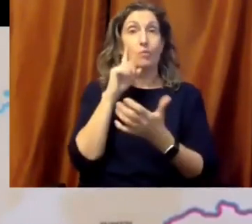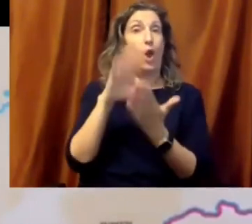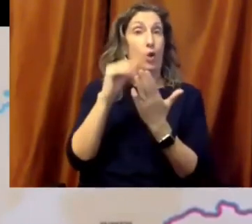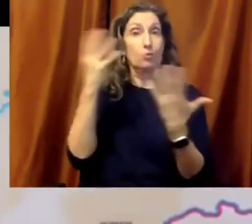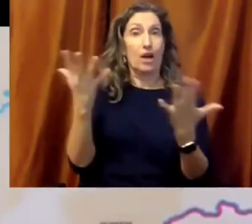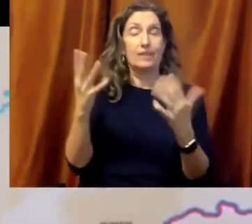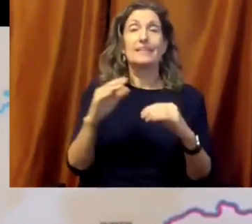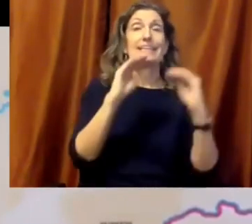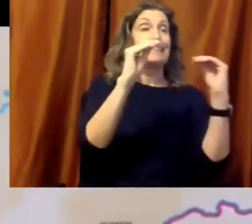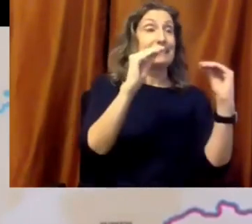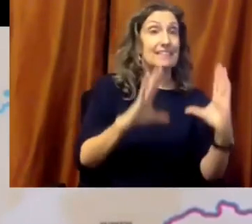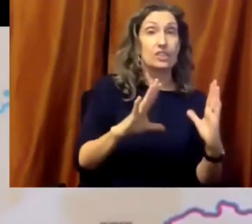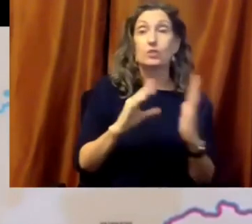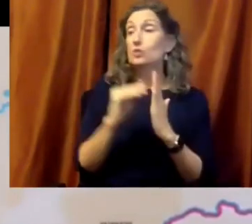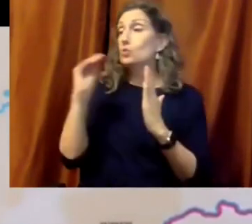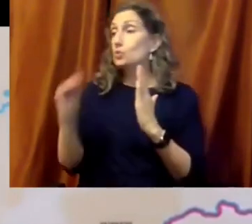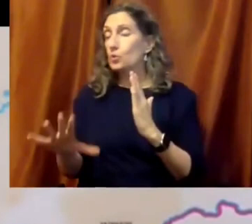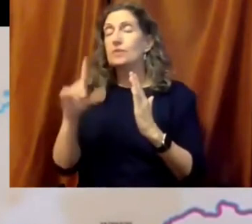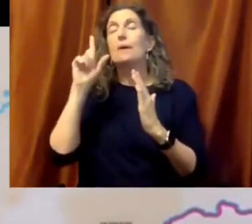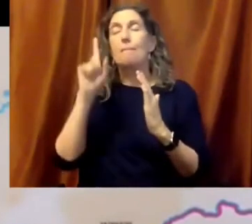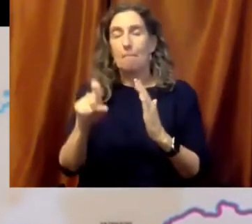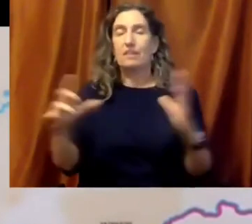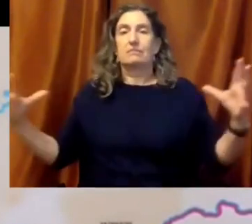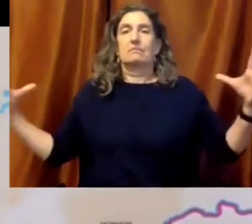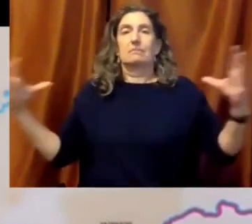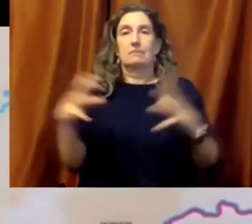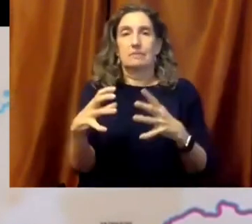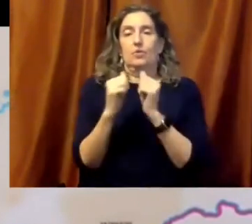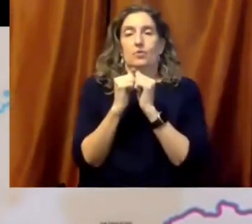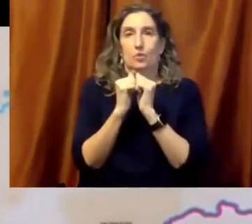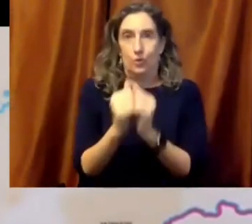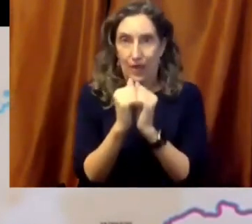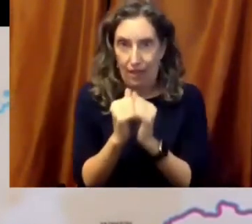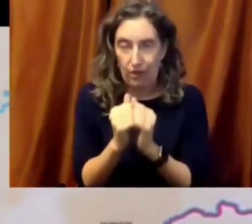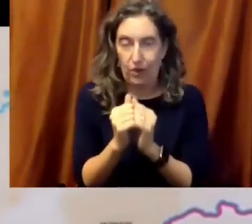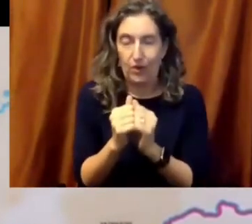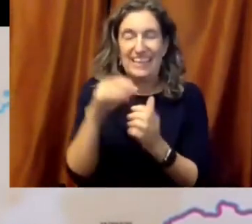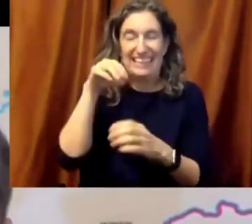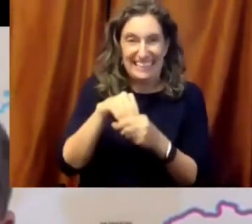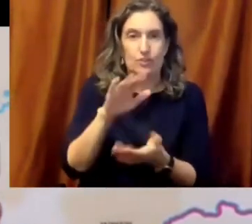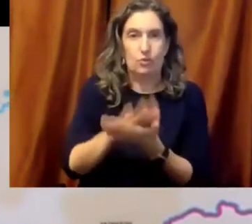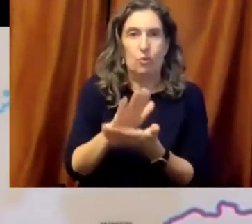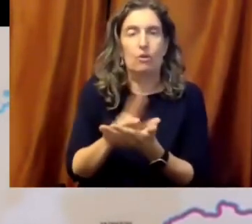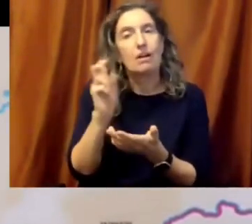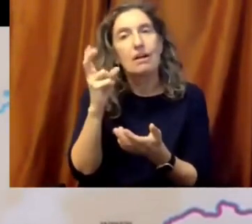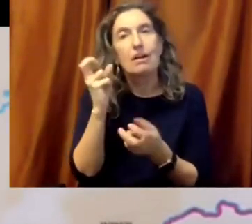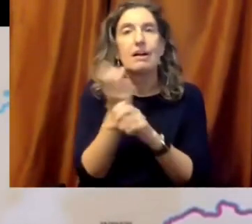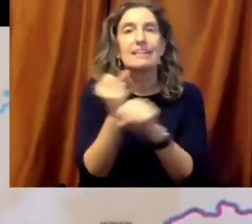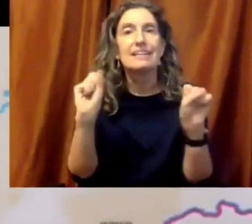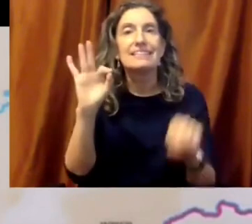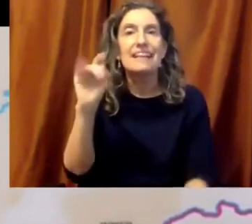Among the first actions we took in the pandemic was to survey our members to establish guidelines for safely reopening schools.